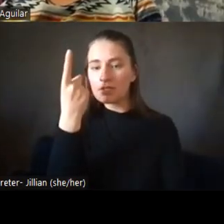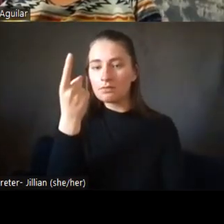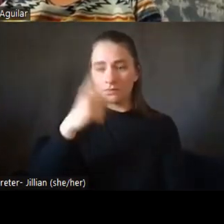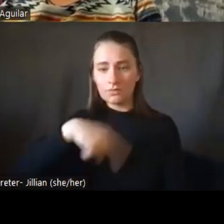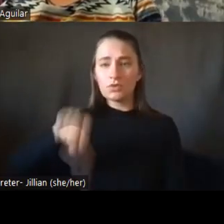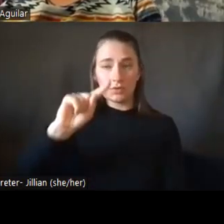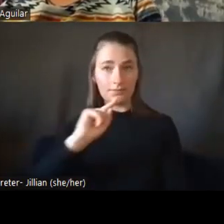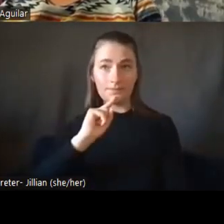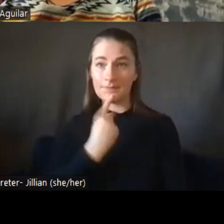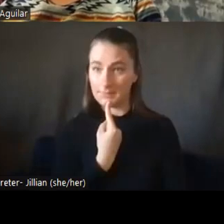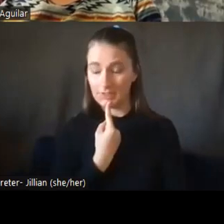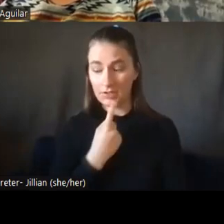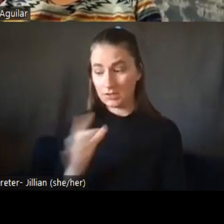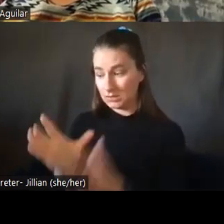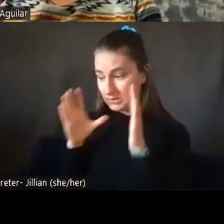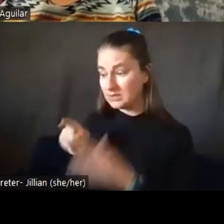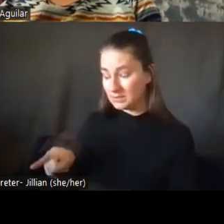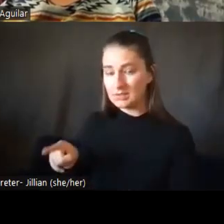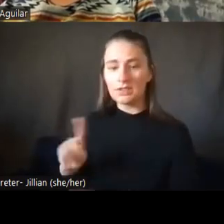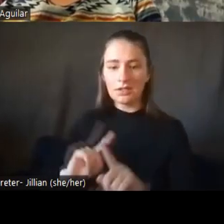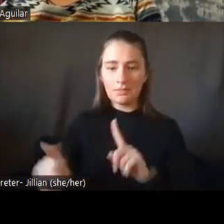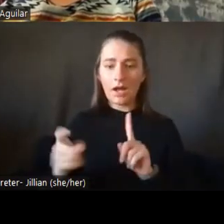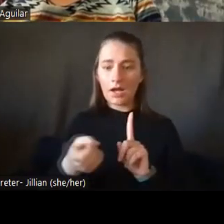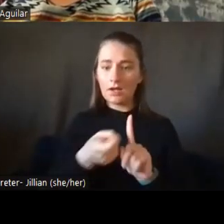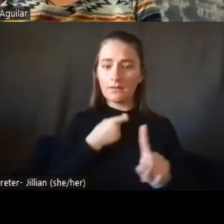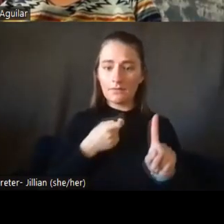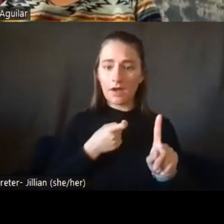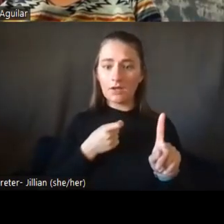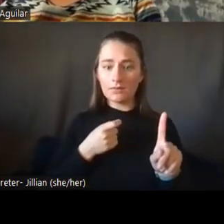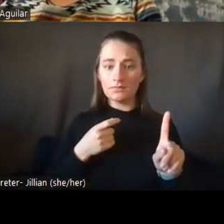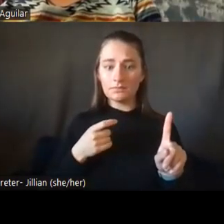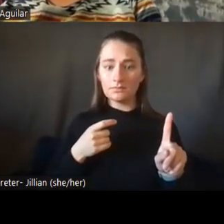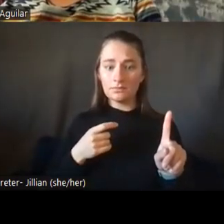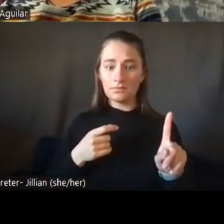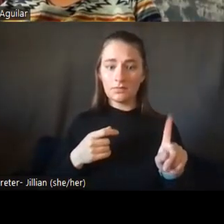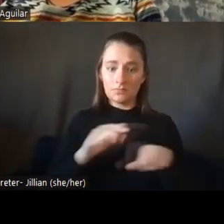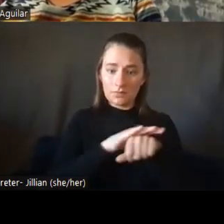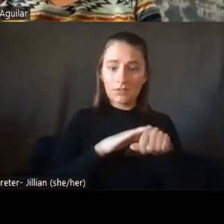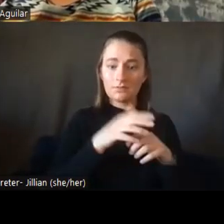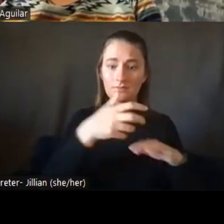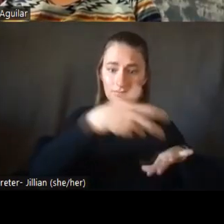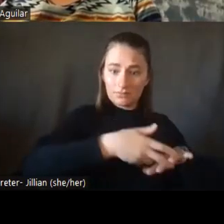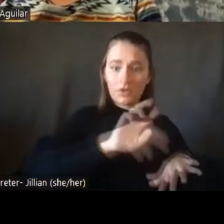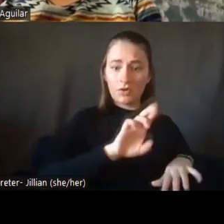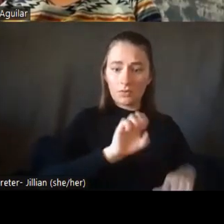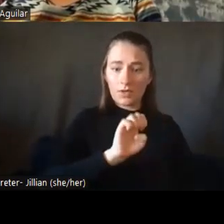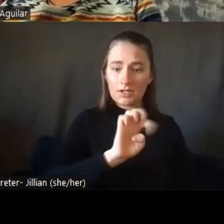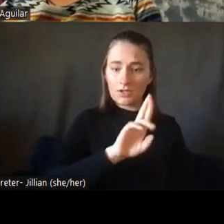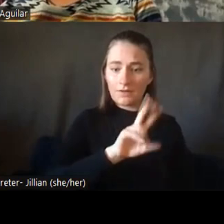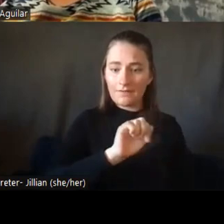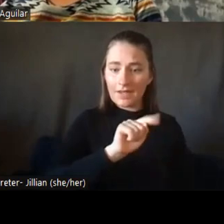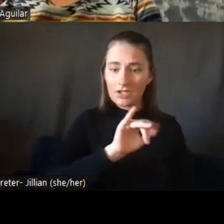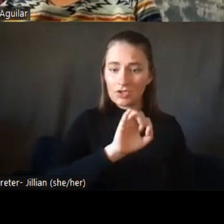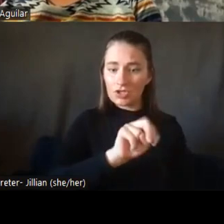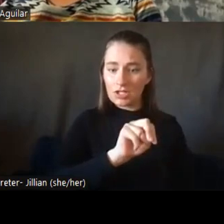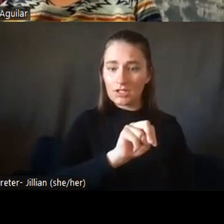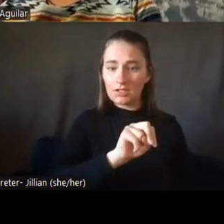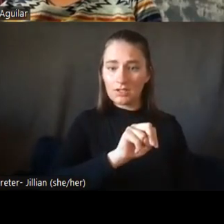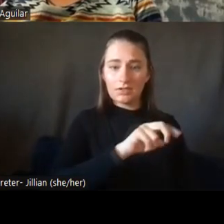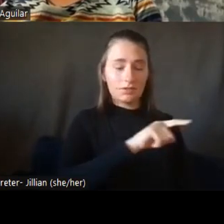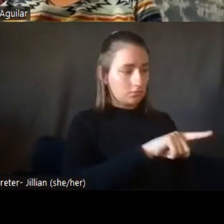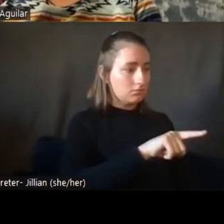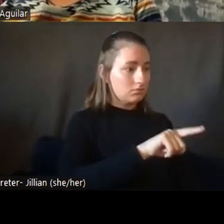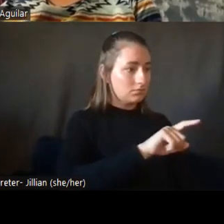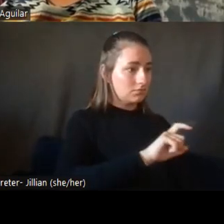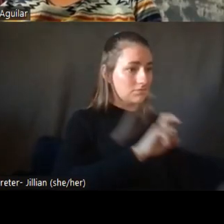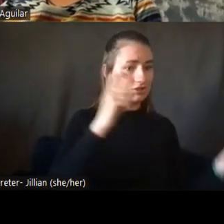take it seriously. But coming from like the reservation where we live, like, kids will just say stuff just to like, say stuff to like